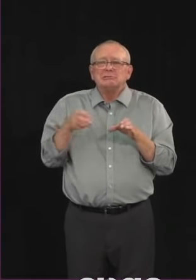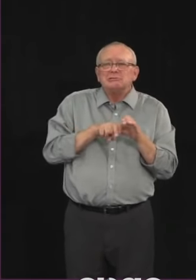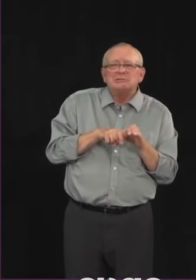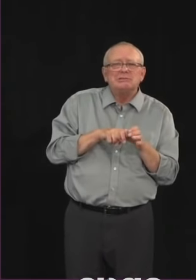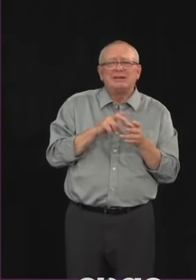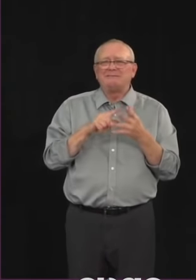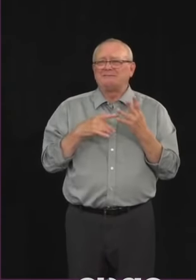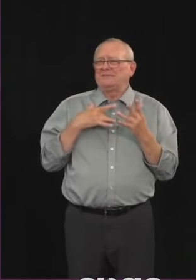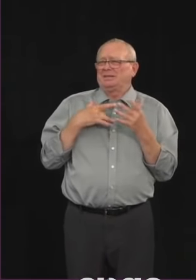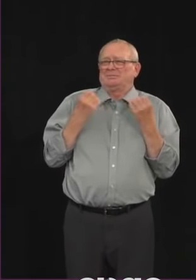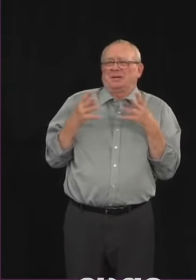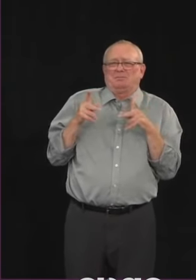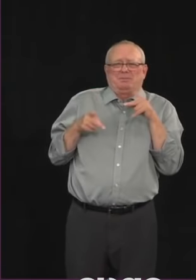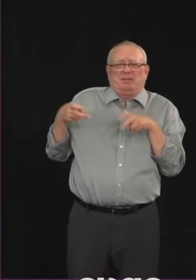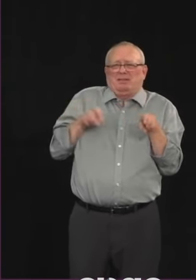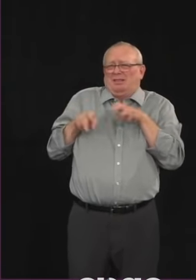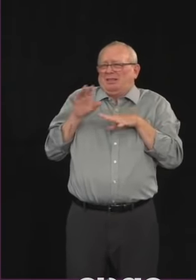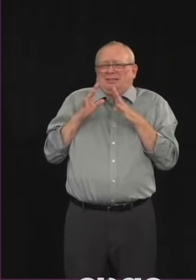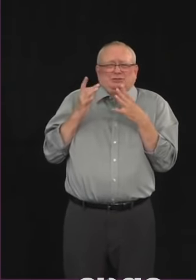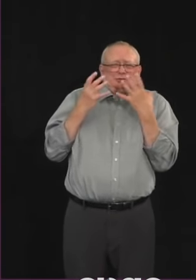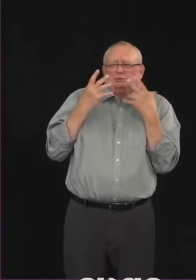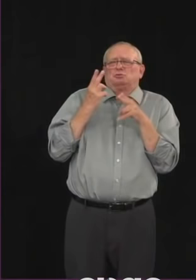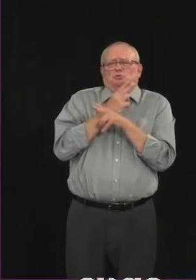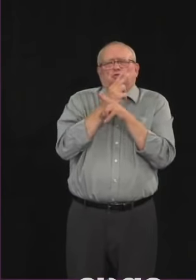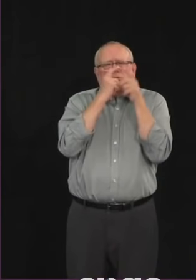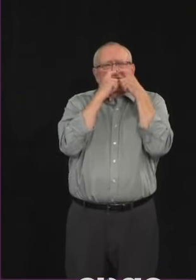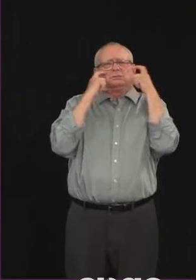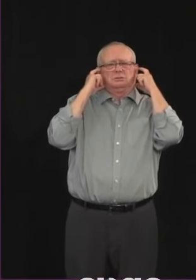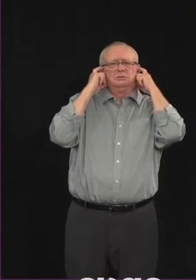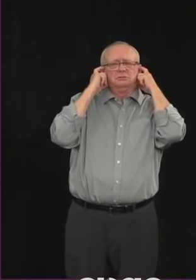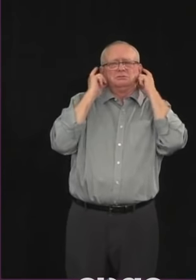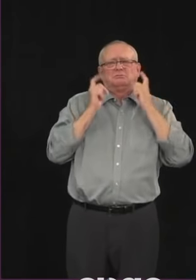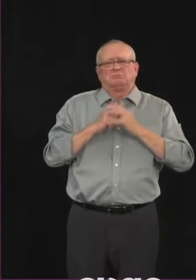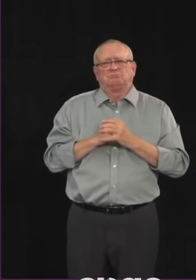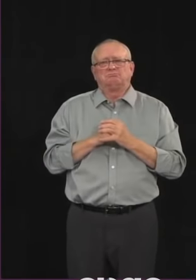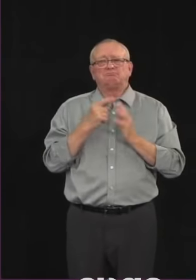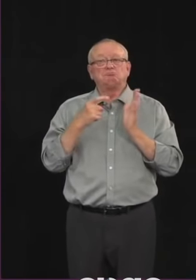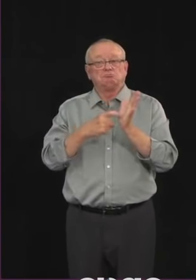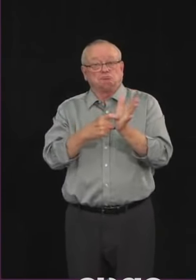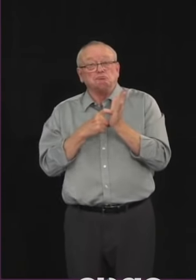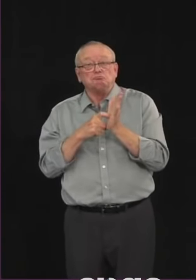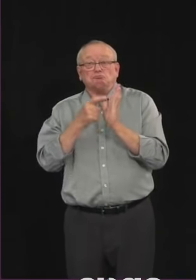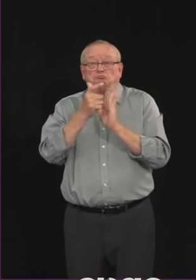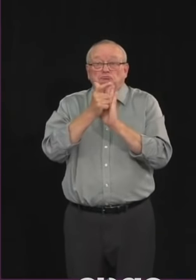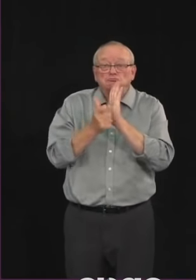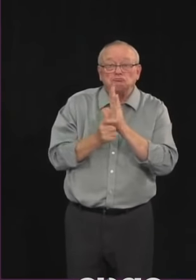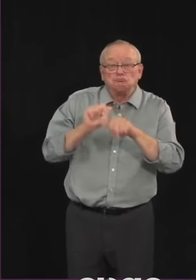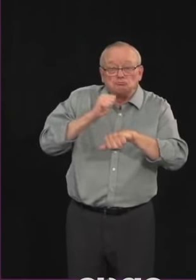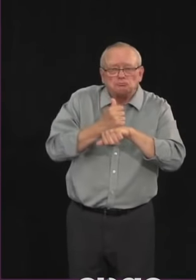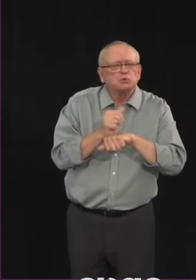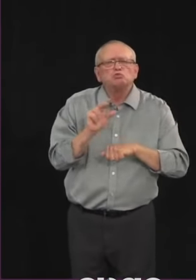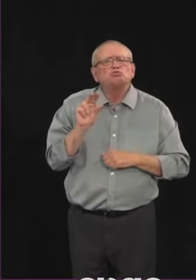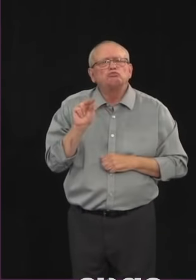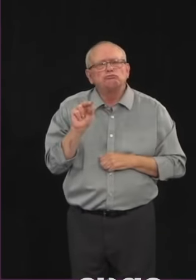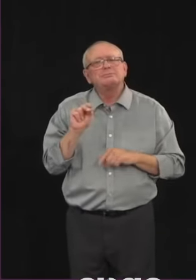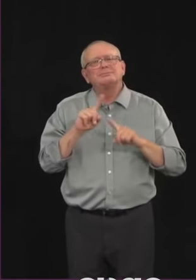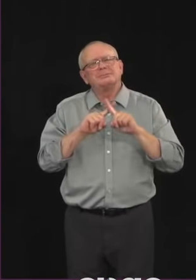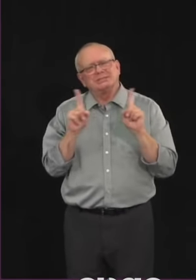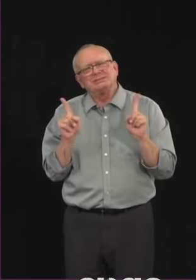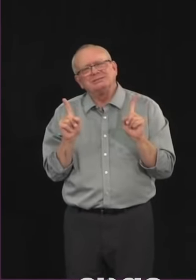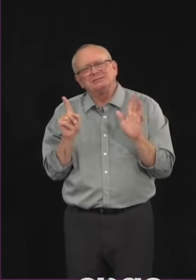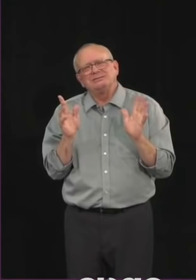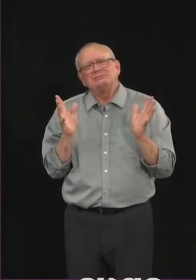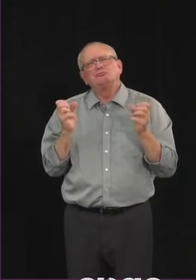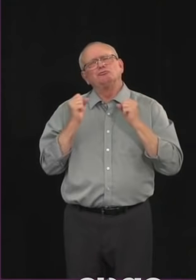based on the advice of our chief medical officer of health and we're the only province that's backing it up, backing up that advice with